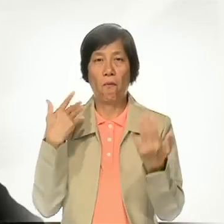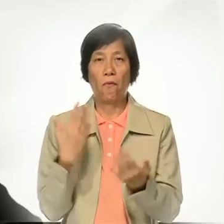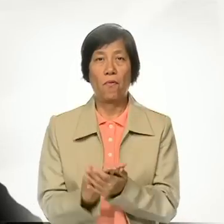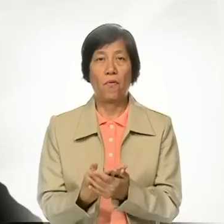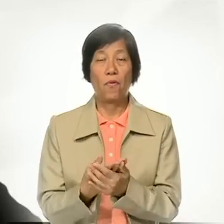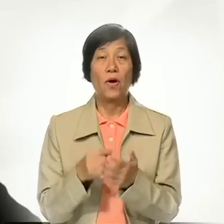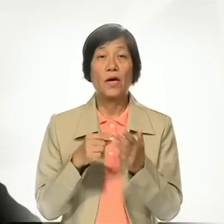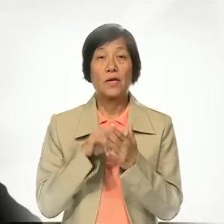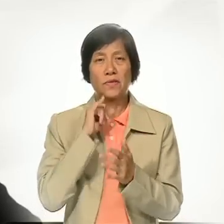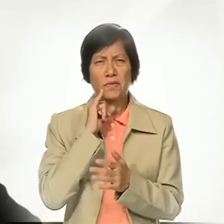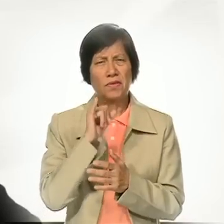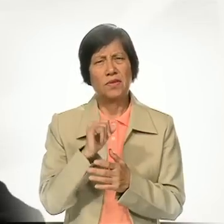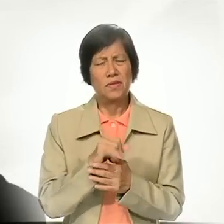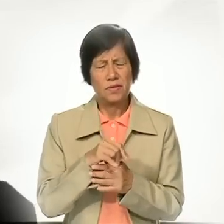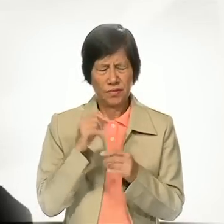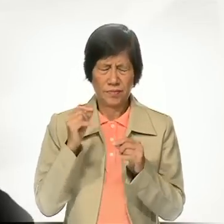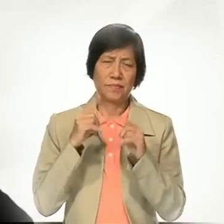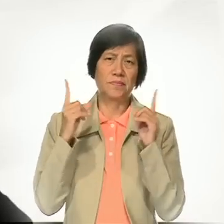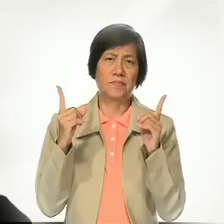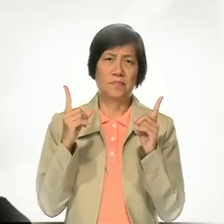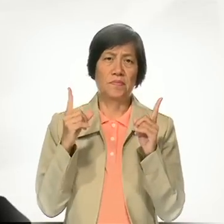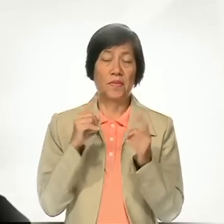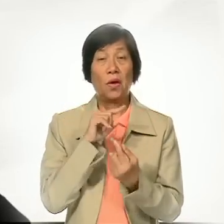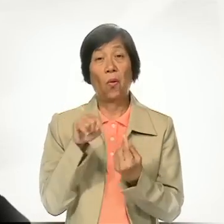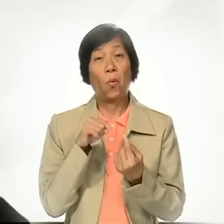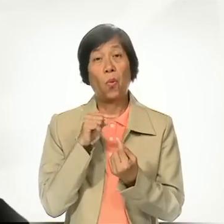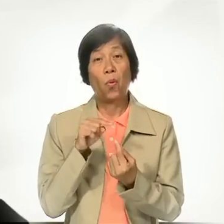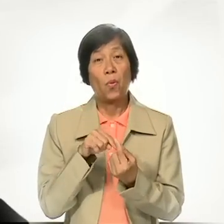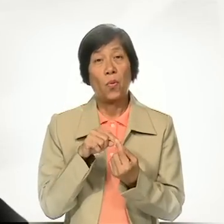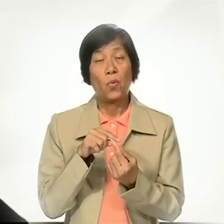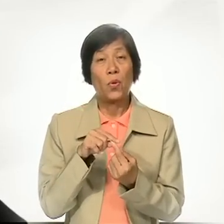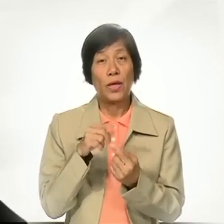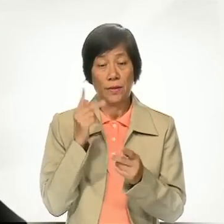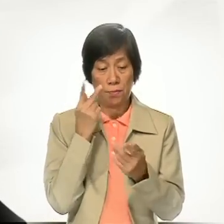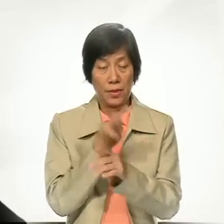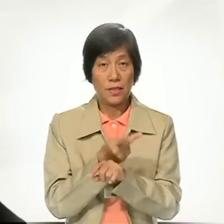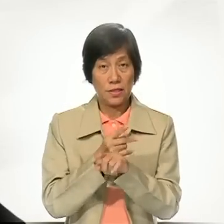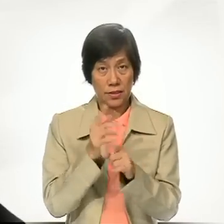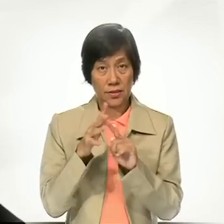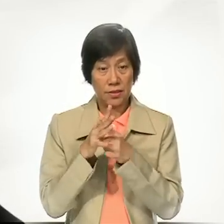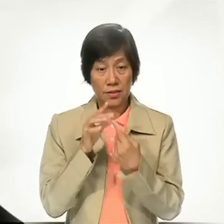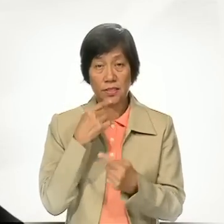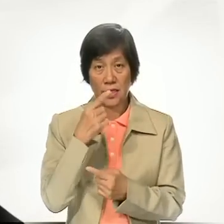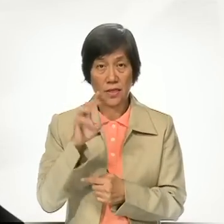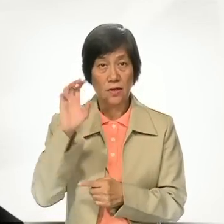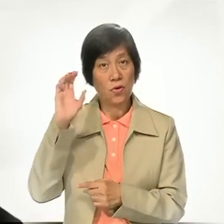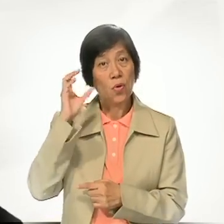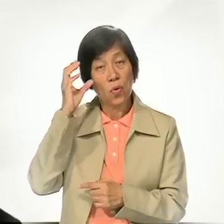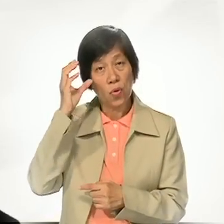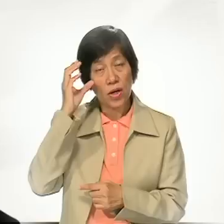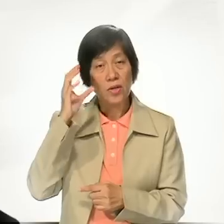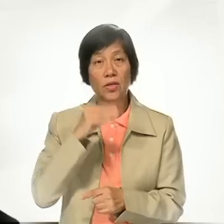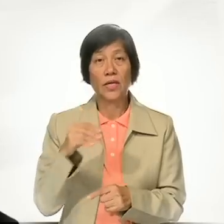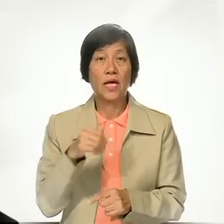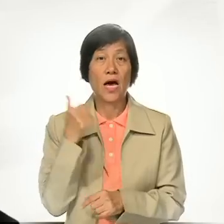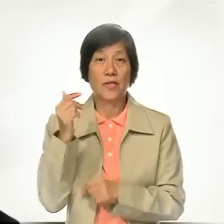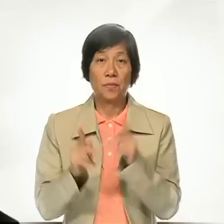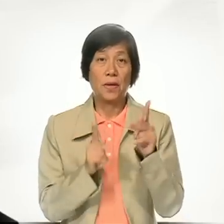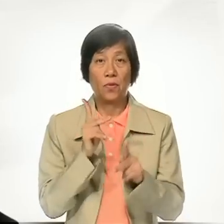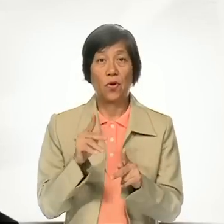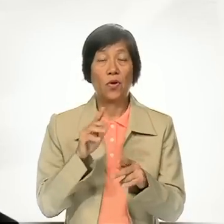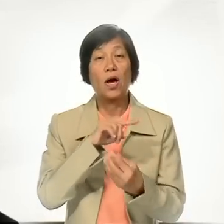And this is striking. When Peter starts telling Cornelius and the other people